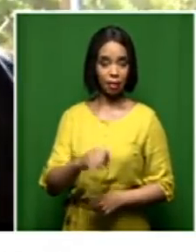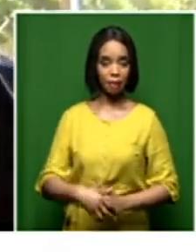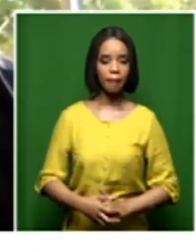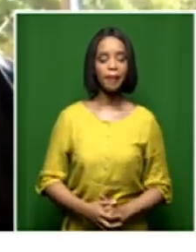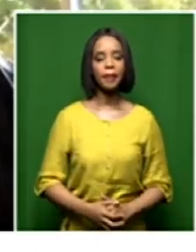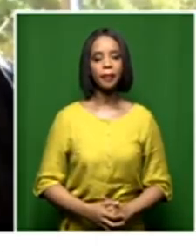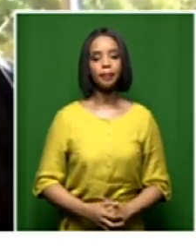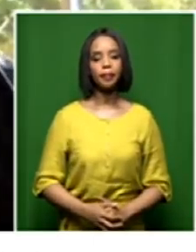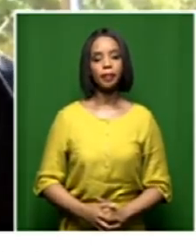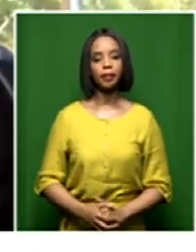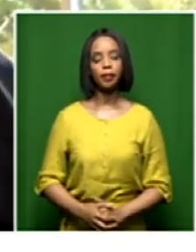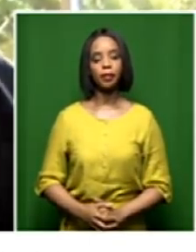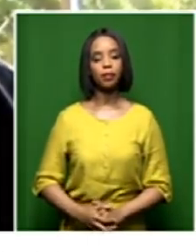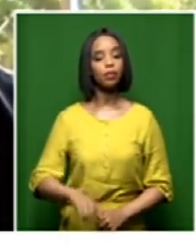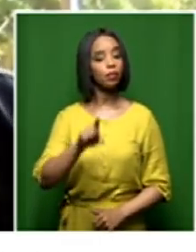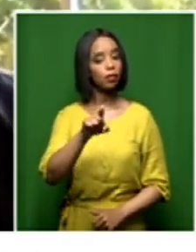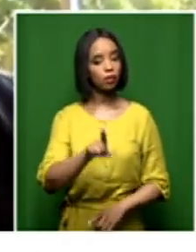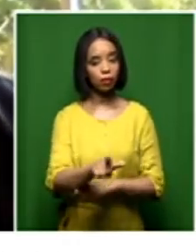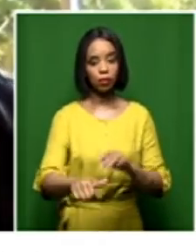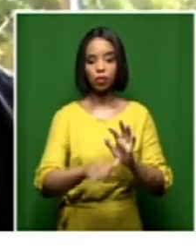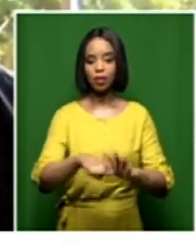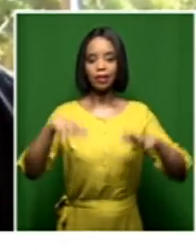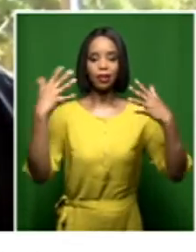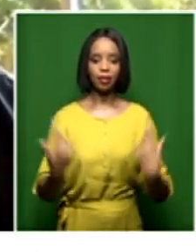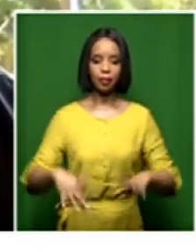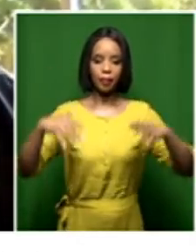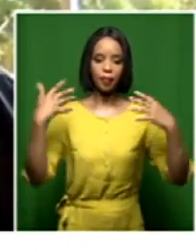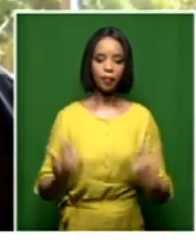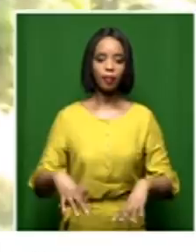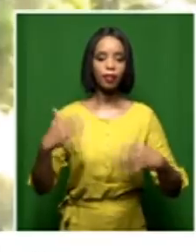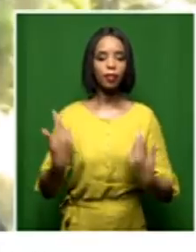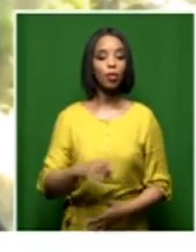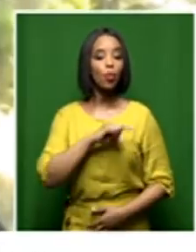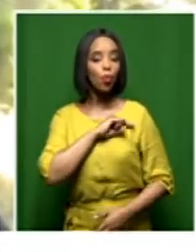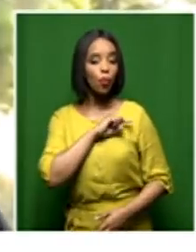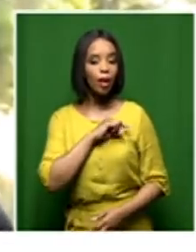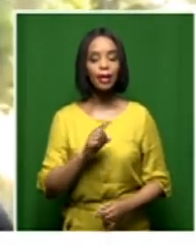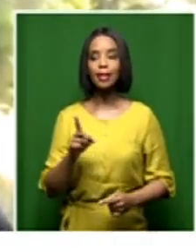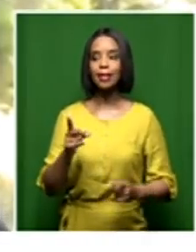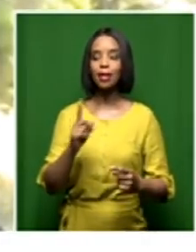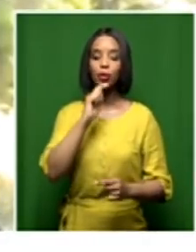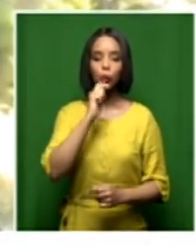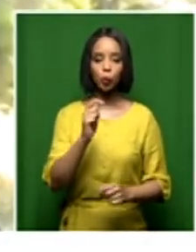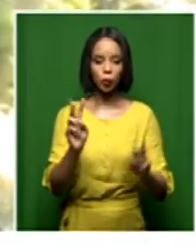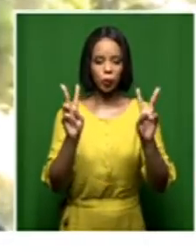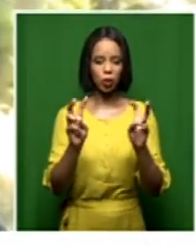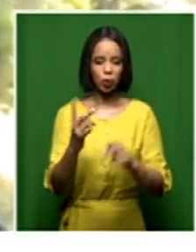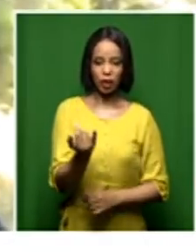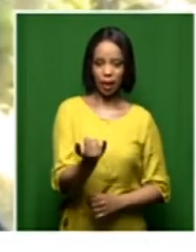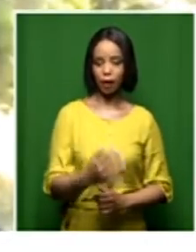Yes, Akinda, a very important point. So they would have put forward issues of